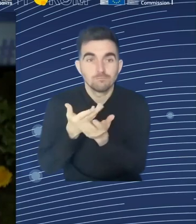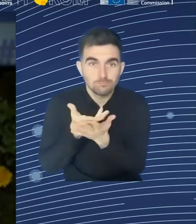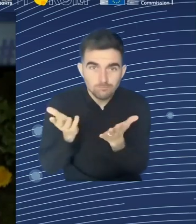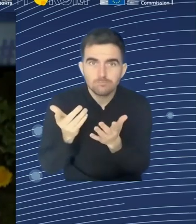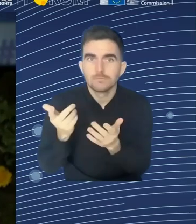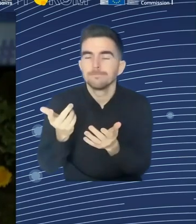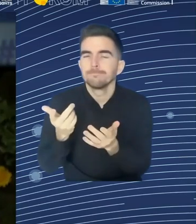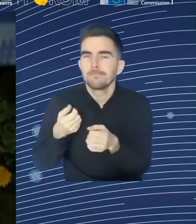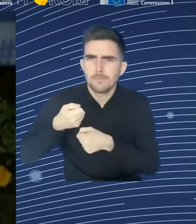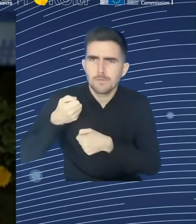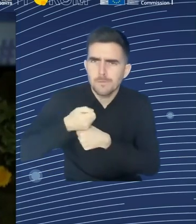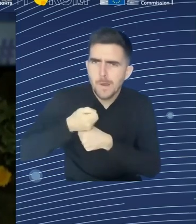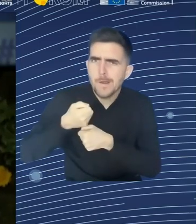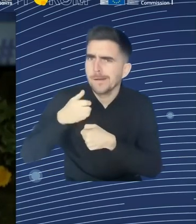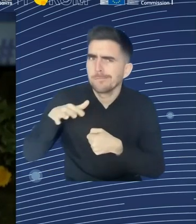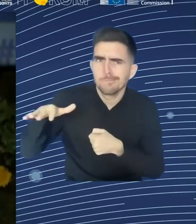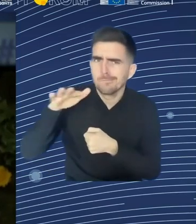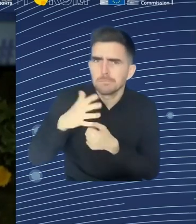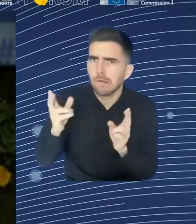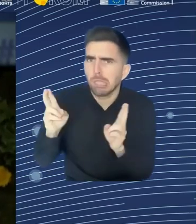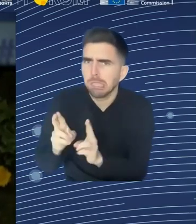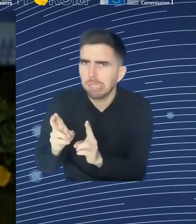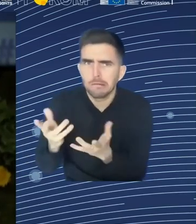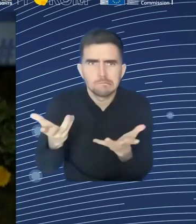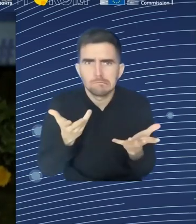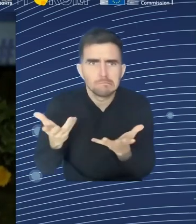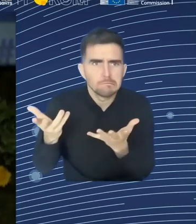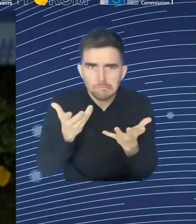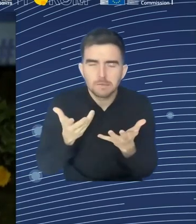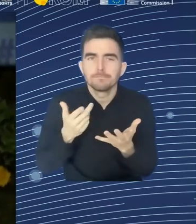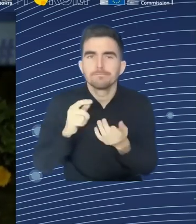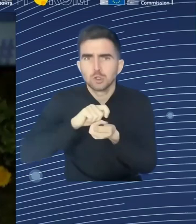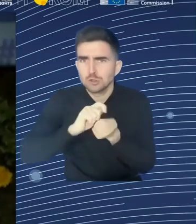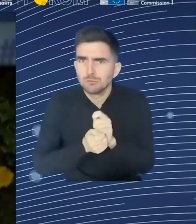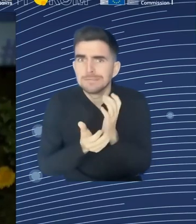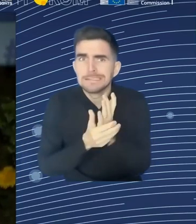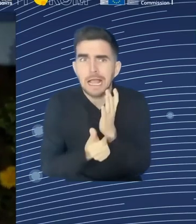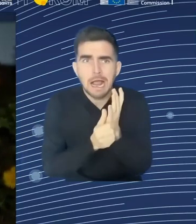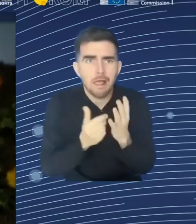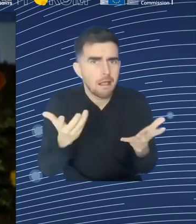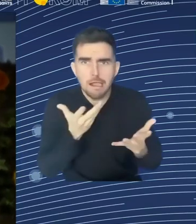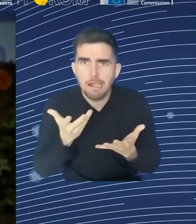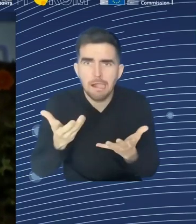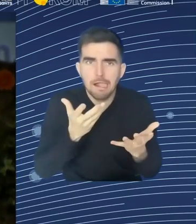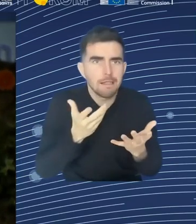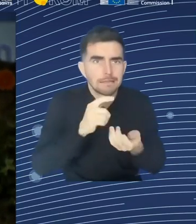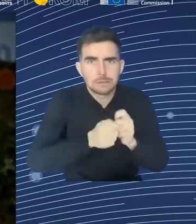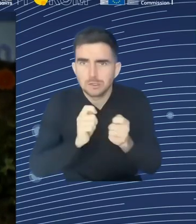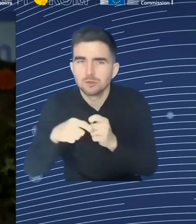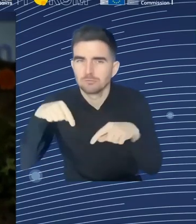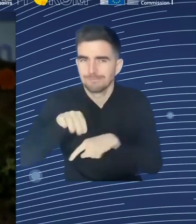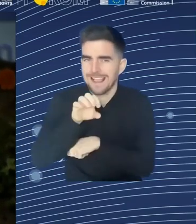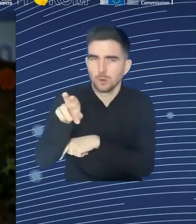it up online rather than picking up a paper copy, or at the same time as picking up a paper copy, just